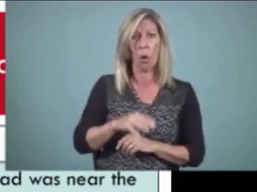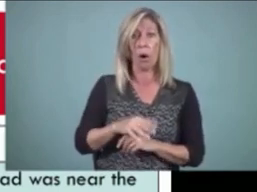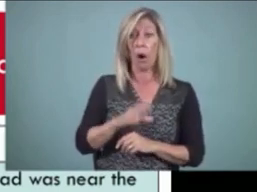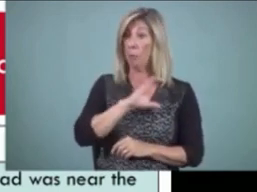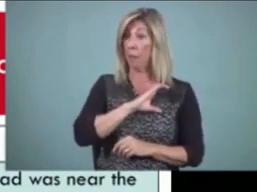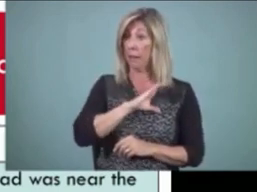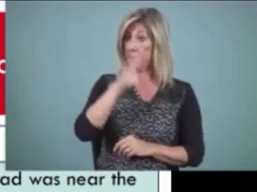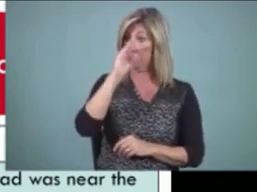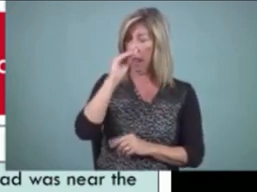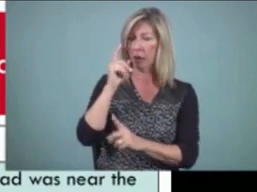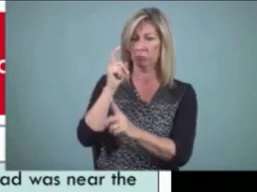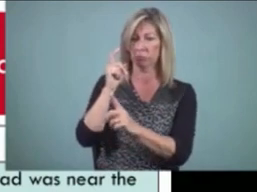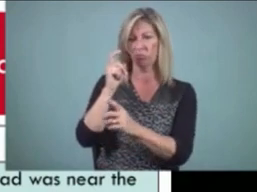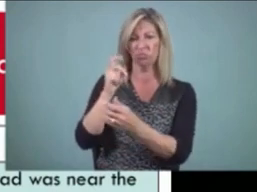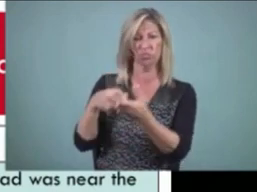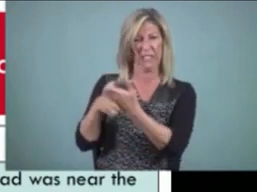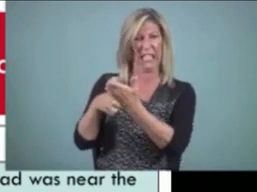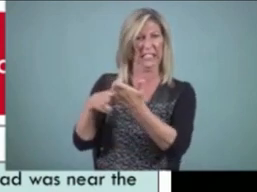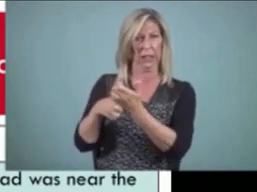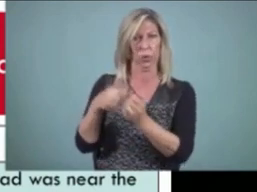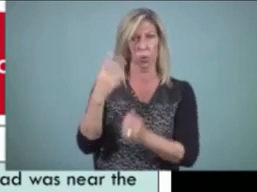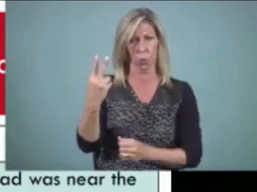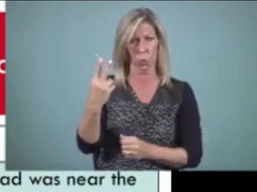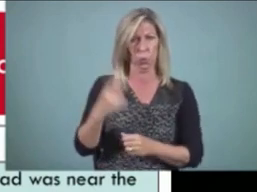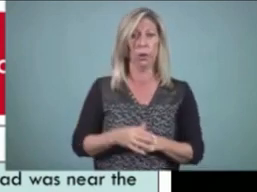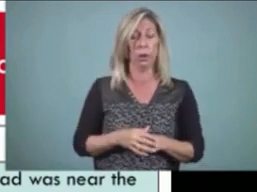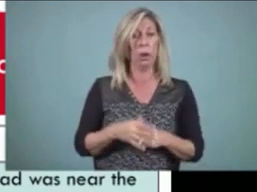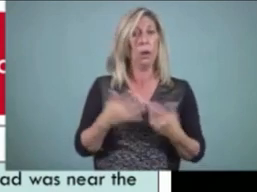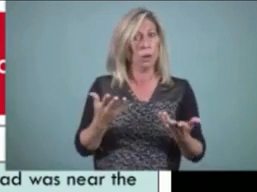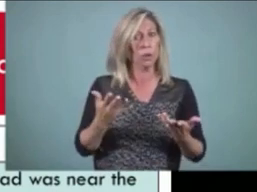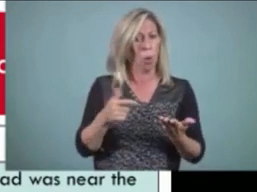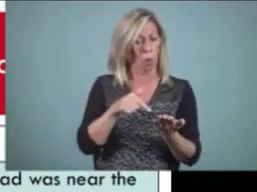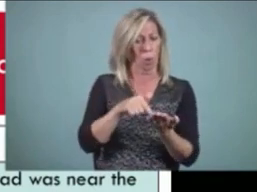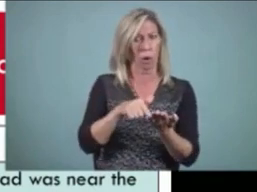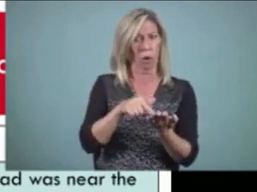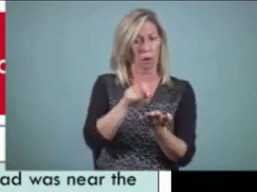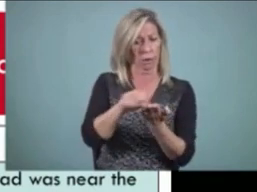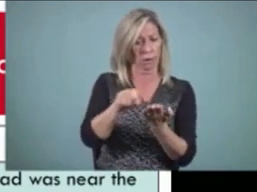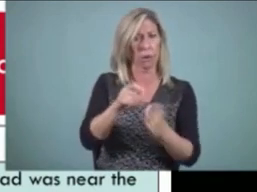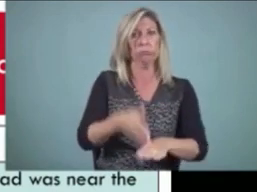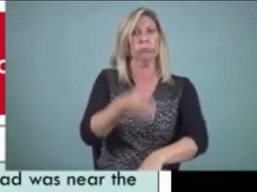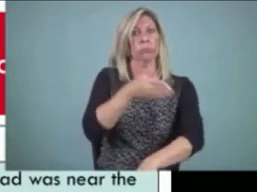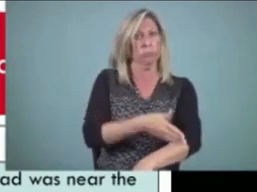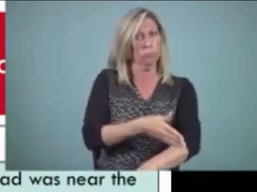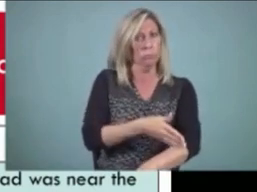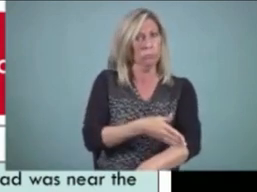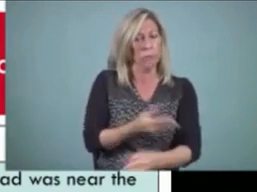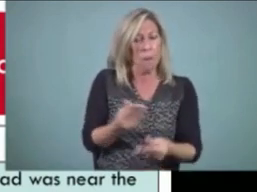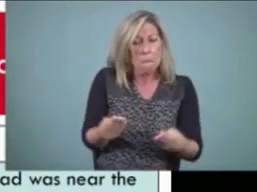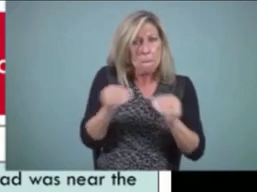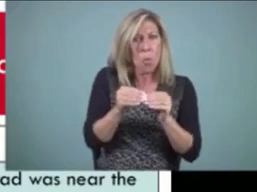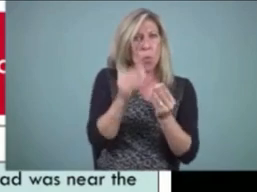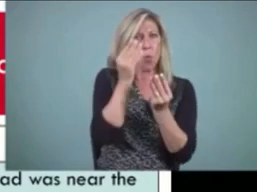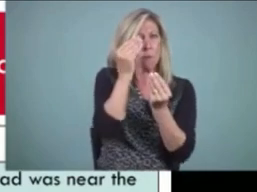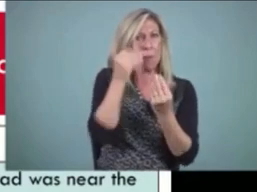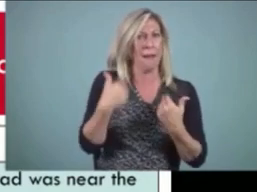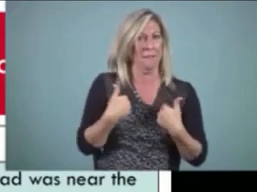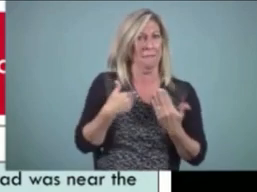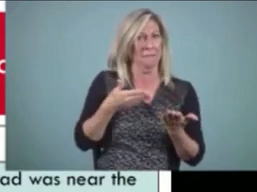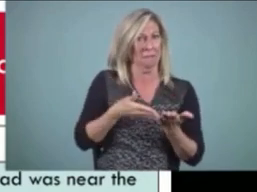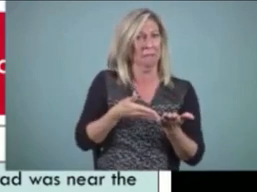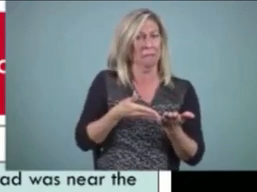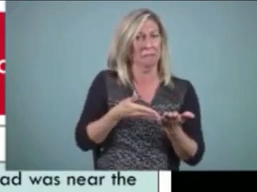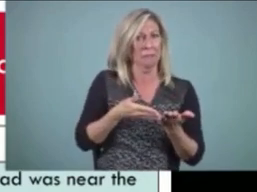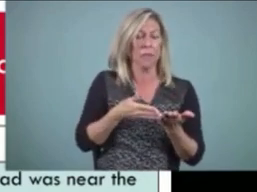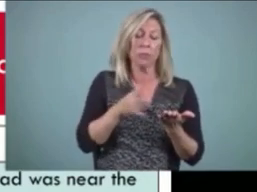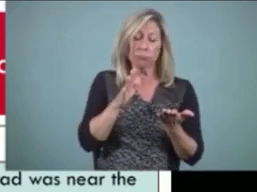So you can see that this is a much improved piece of writing in terms of content, even though we have a fair ways